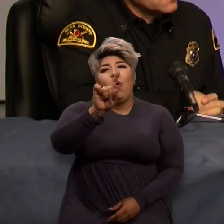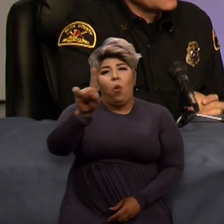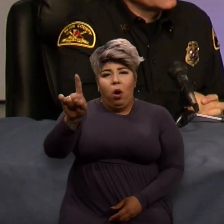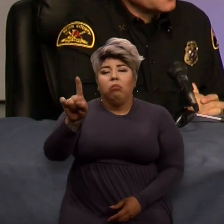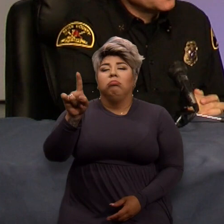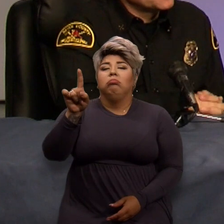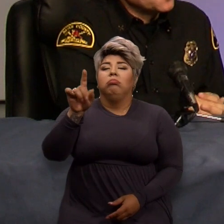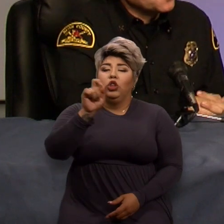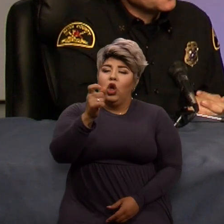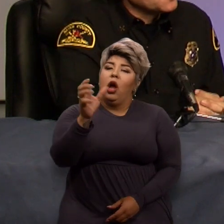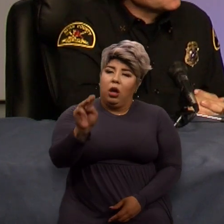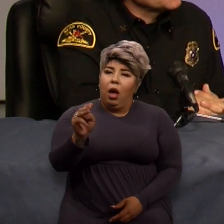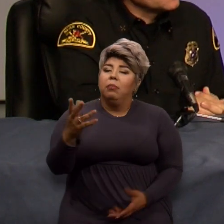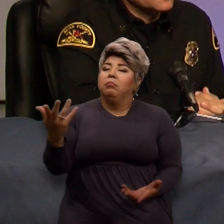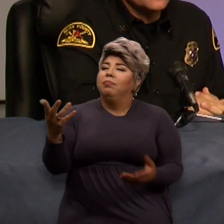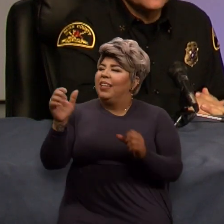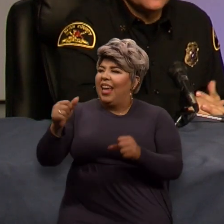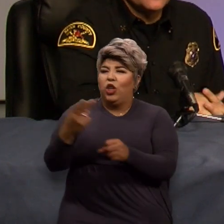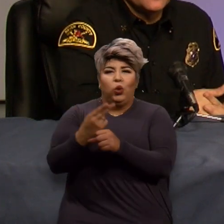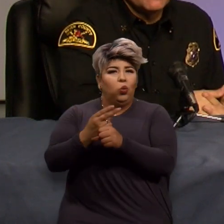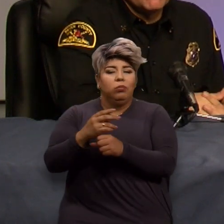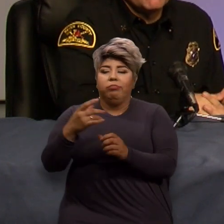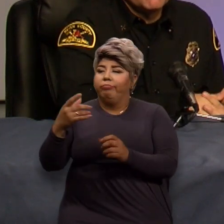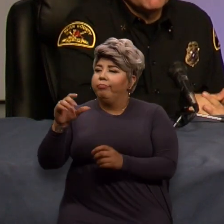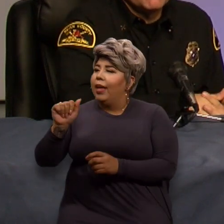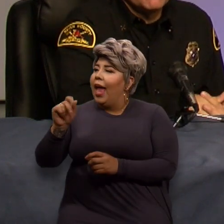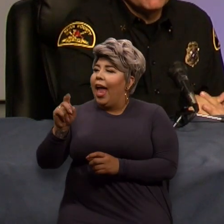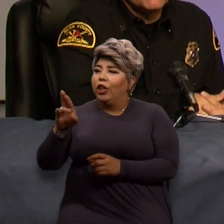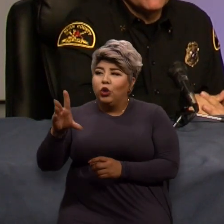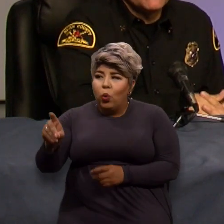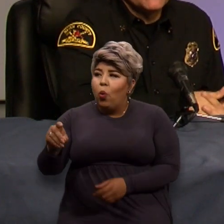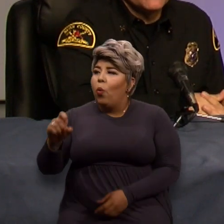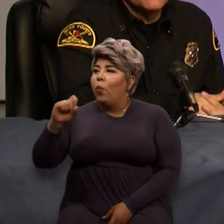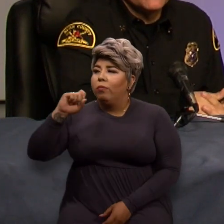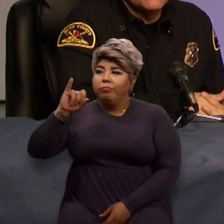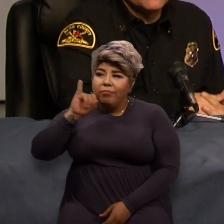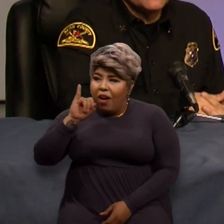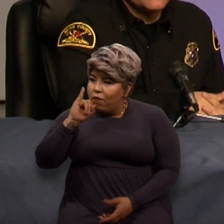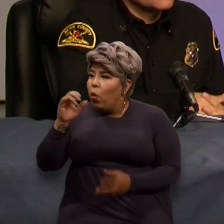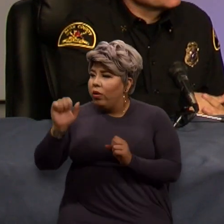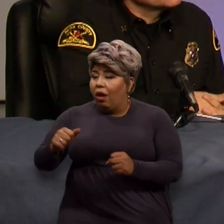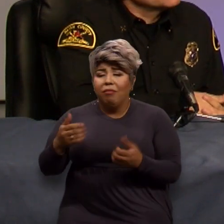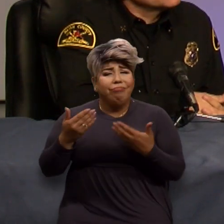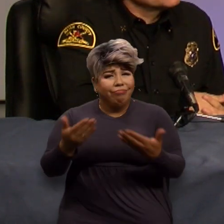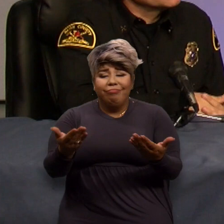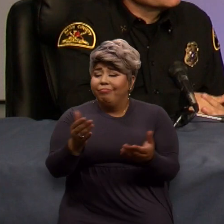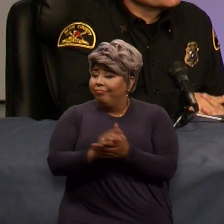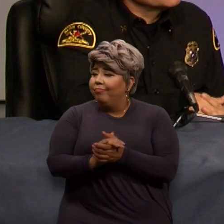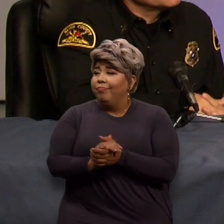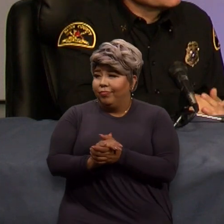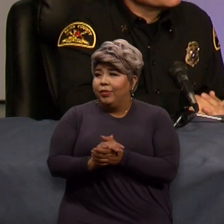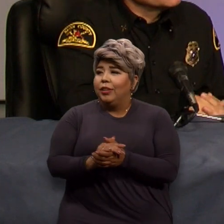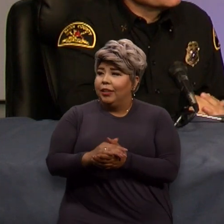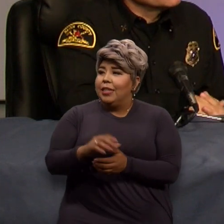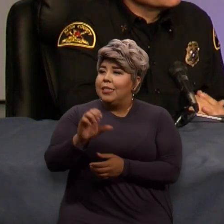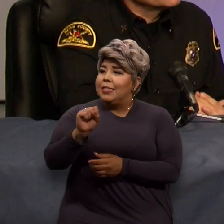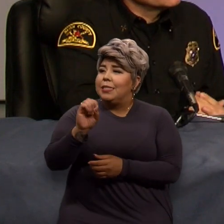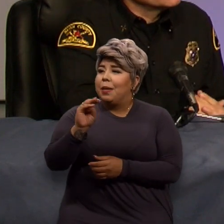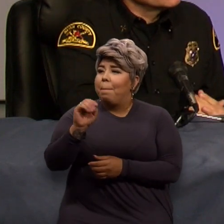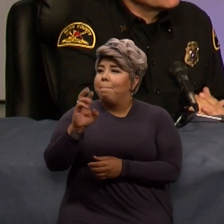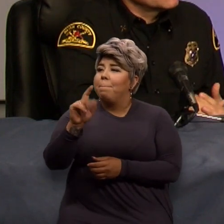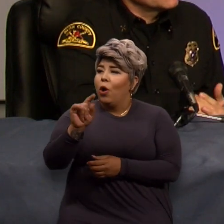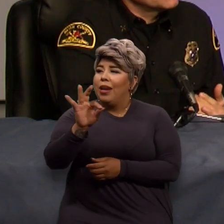Apple, right? Okay. So go to the app store, you know, when we're finished here and go to your, again, smart911.com